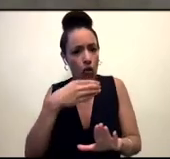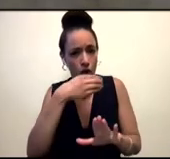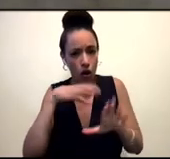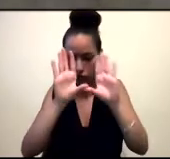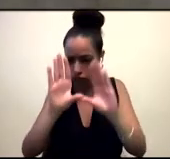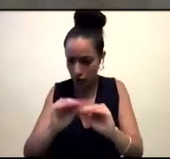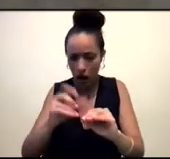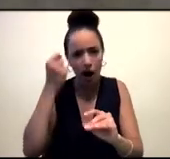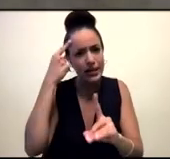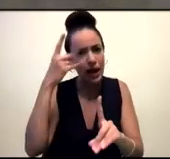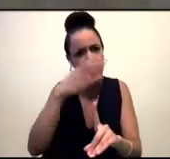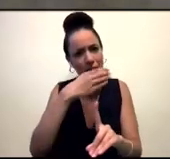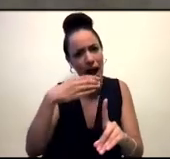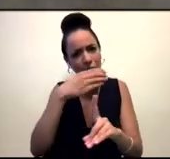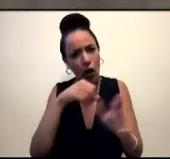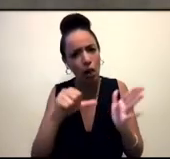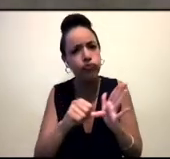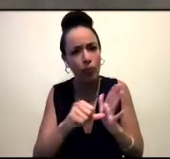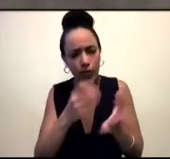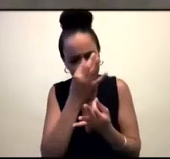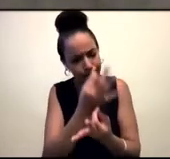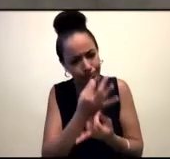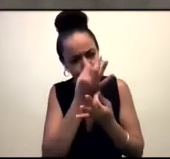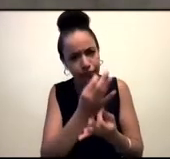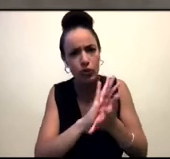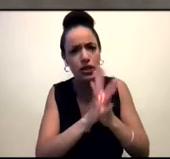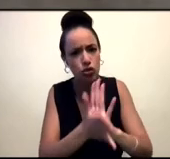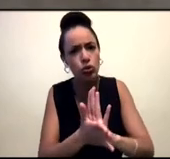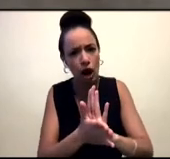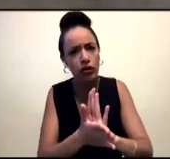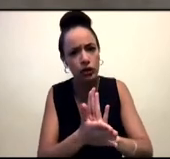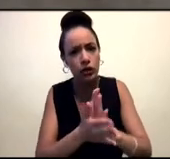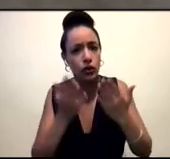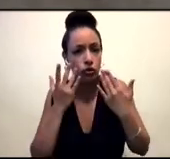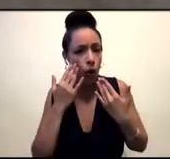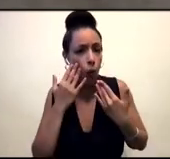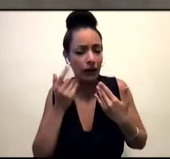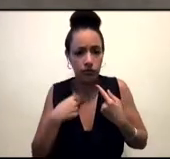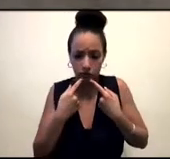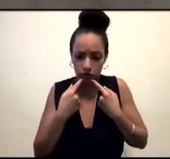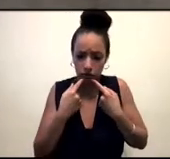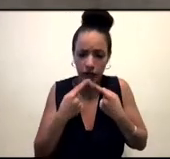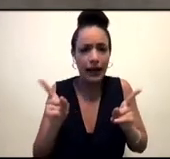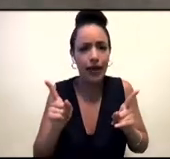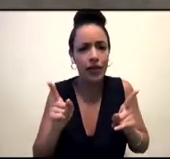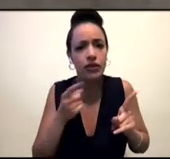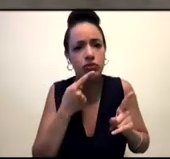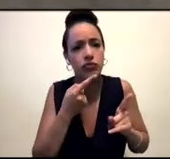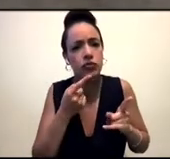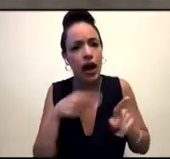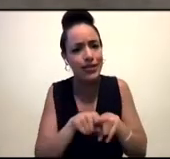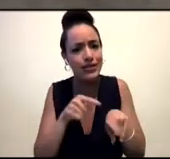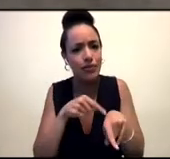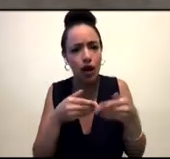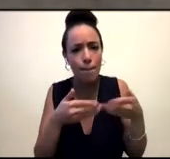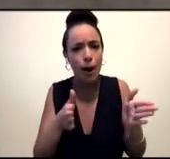getting to understand that I was running away from aspects of myself, even while declaring myself publicly, externally. And so, for me,